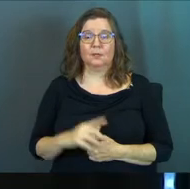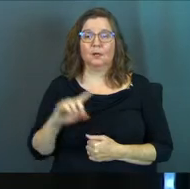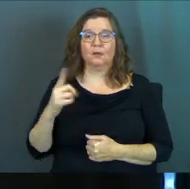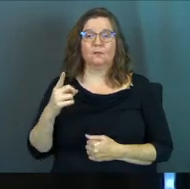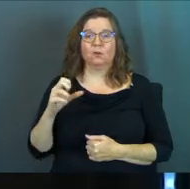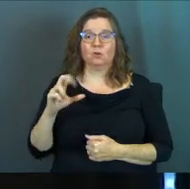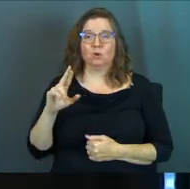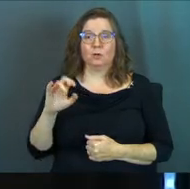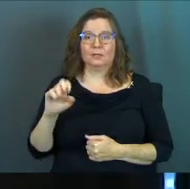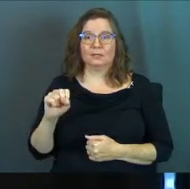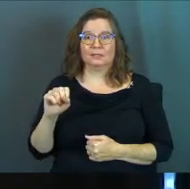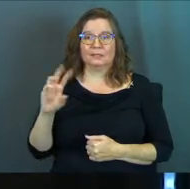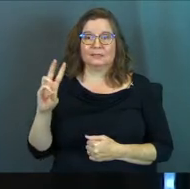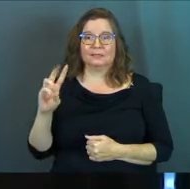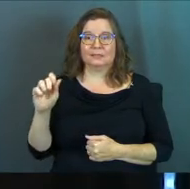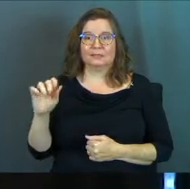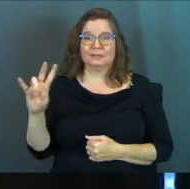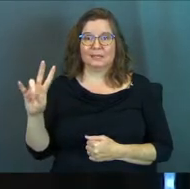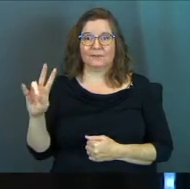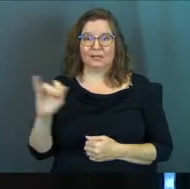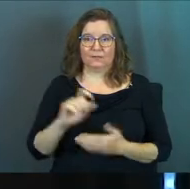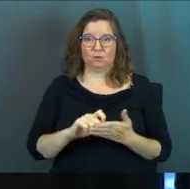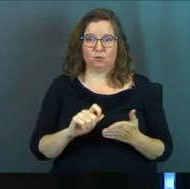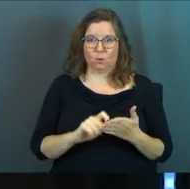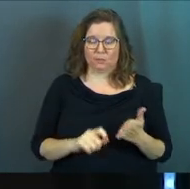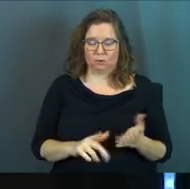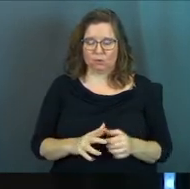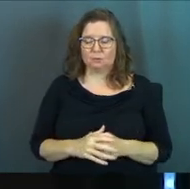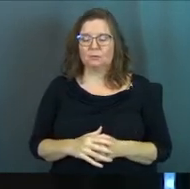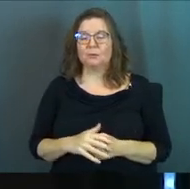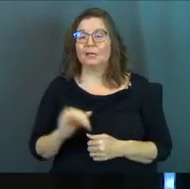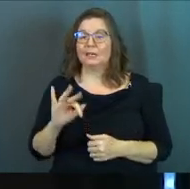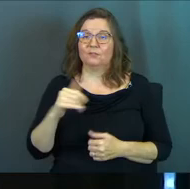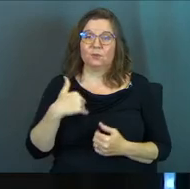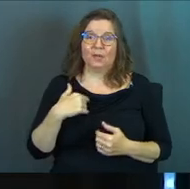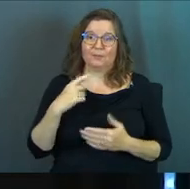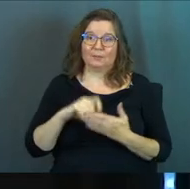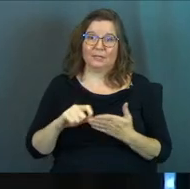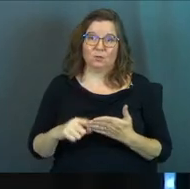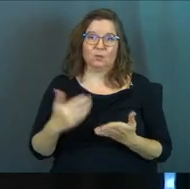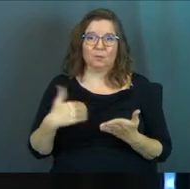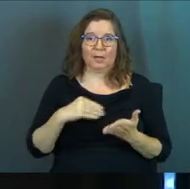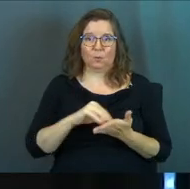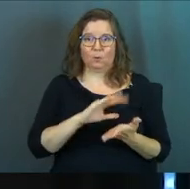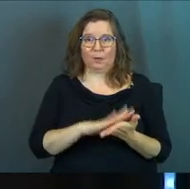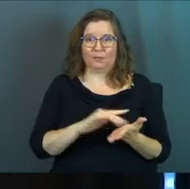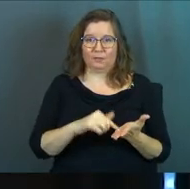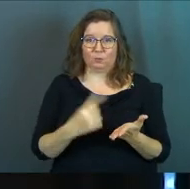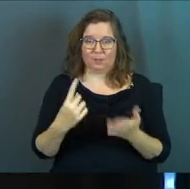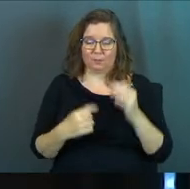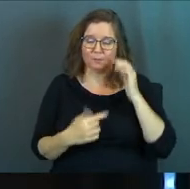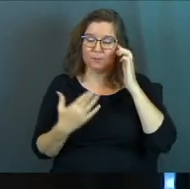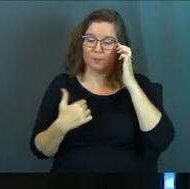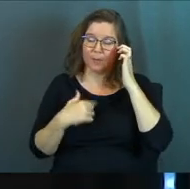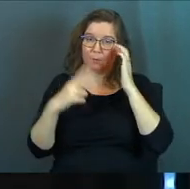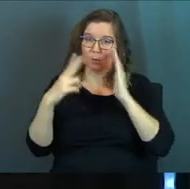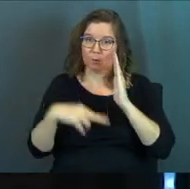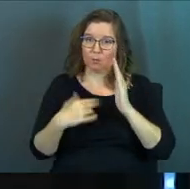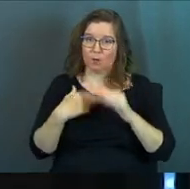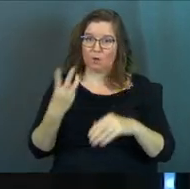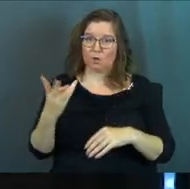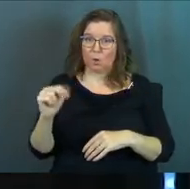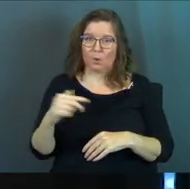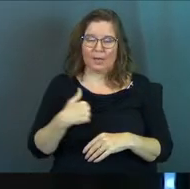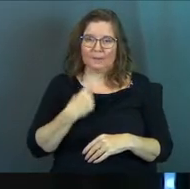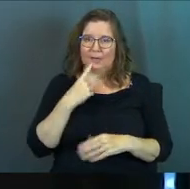1 Corinthians chapter 6 verse 7, if you're a note taker, and even if you haven't been taking notes, you might want to write that one down. You might want to read that